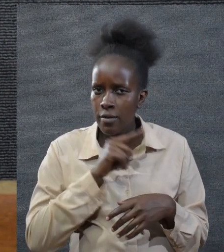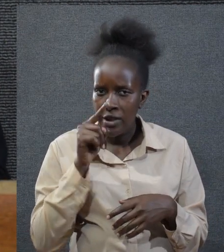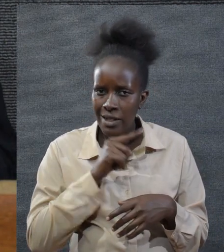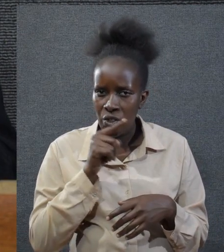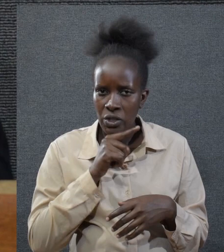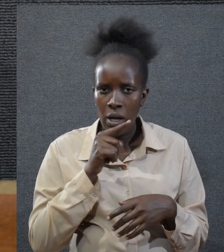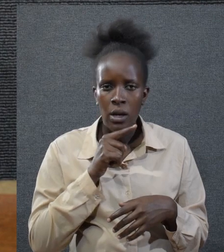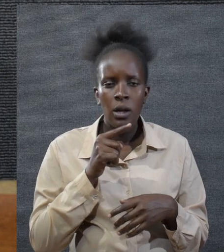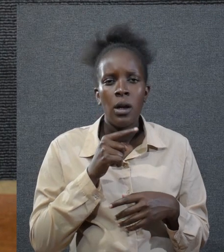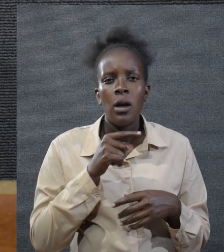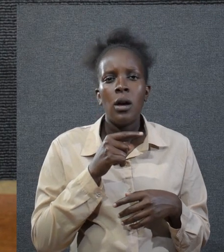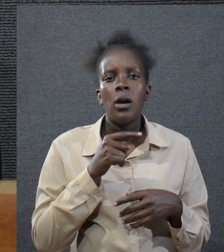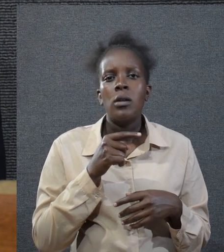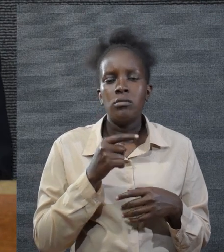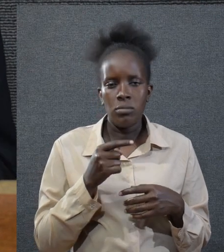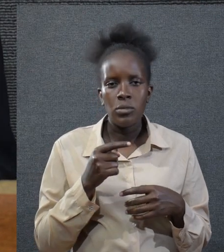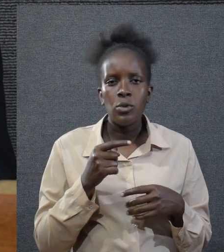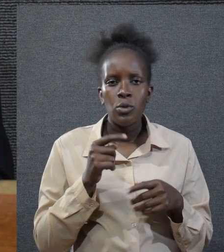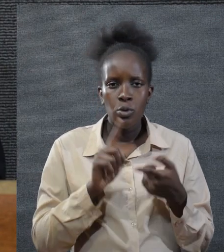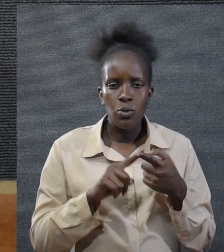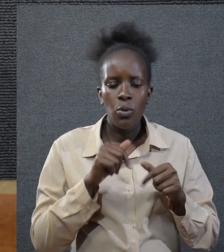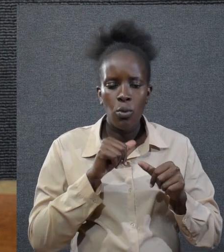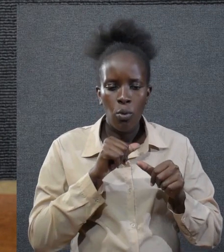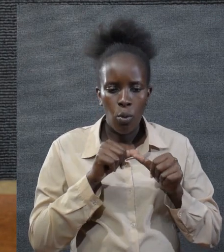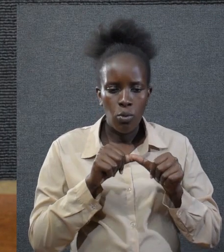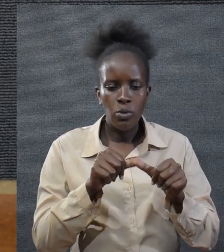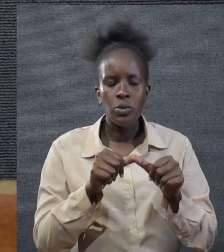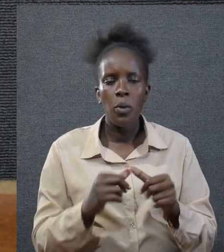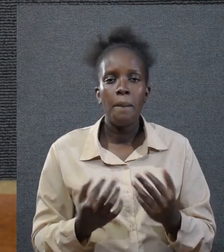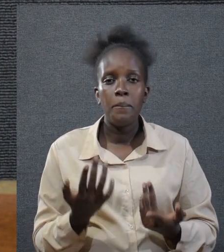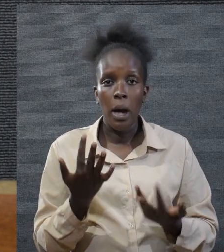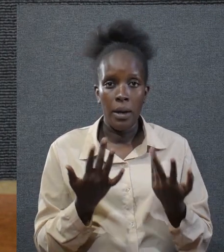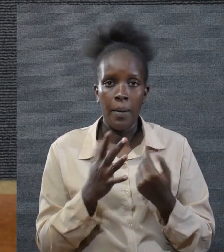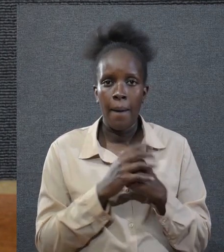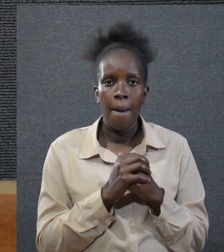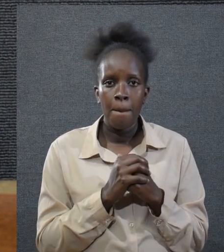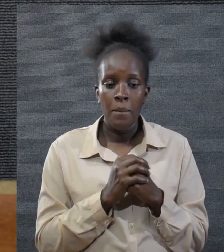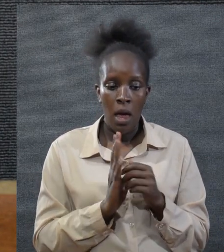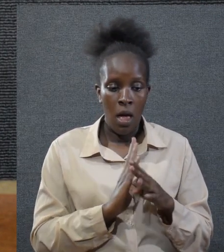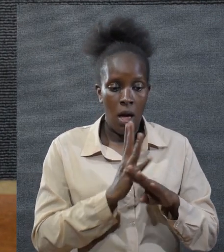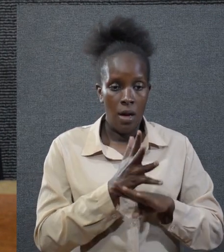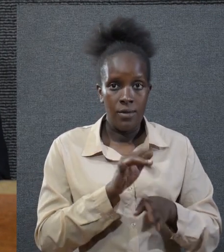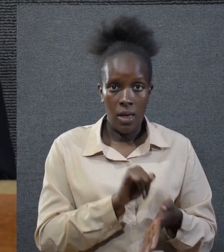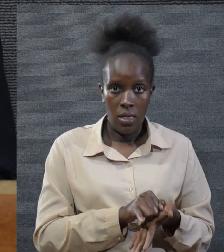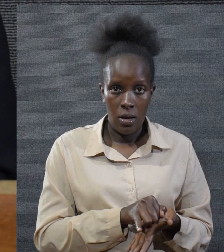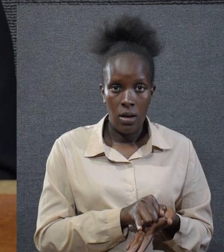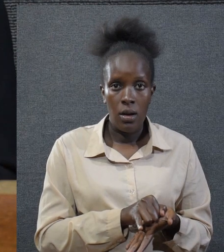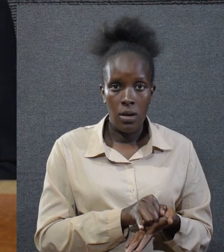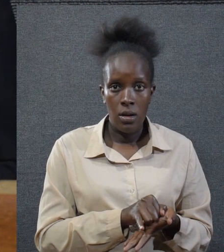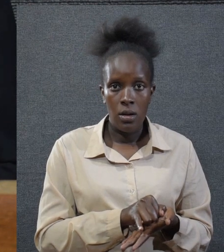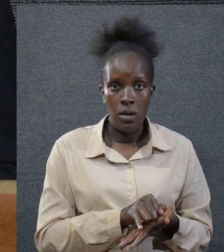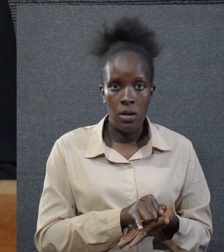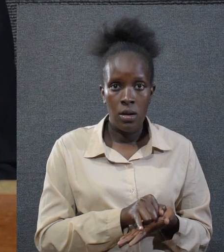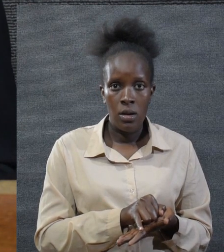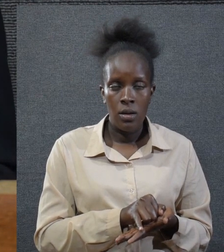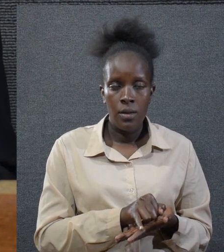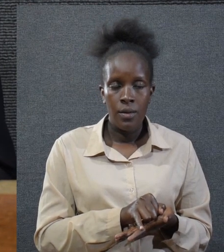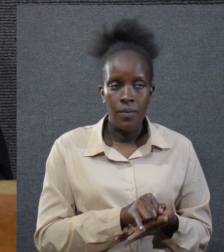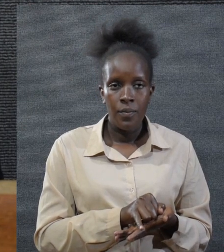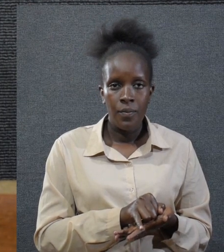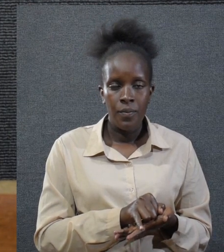fuel and oxygen necessary to continue burning. after that